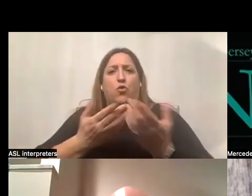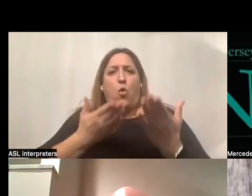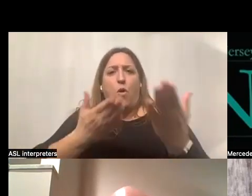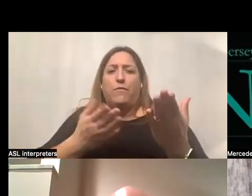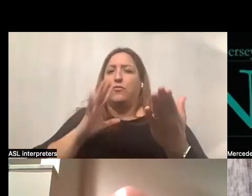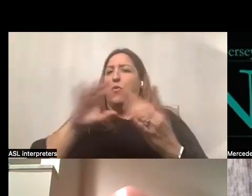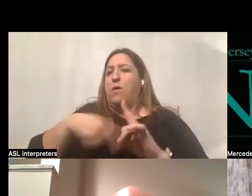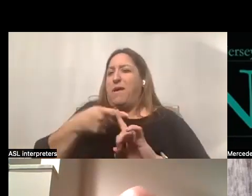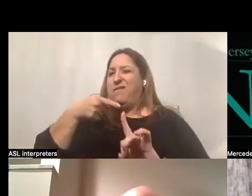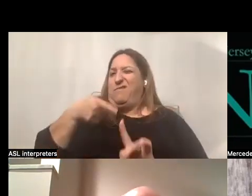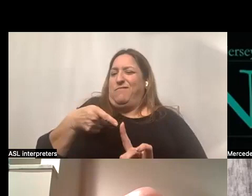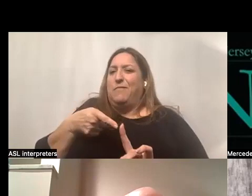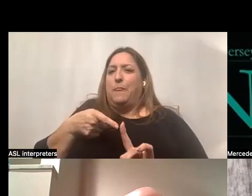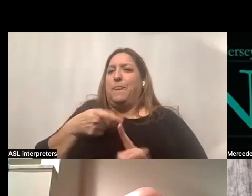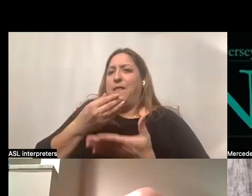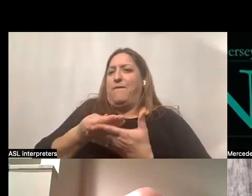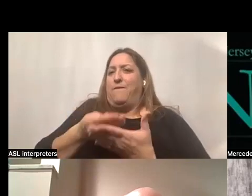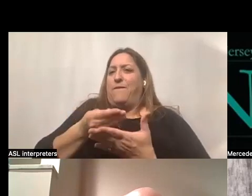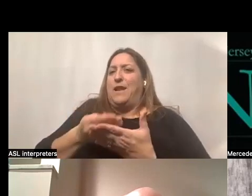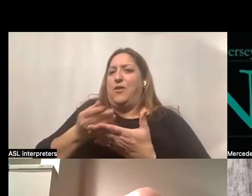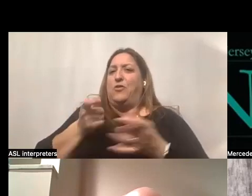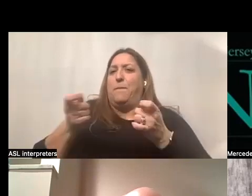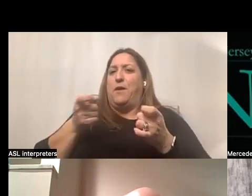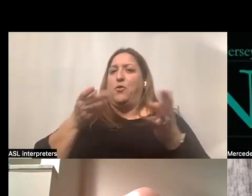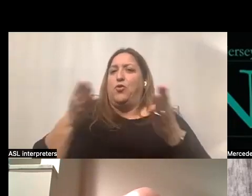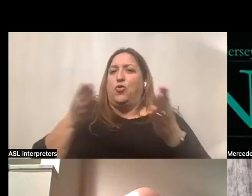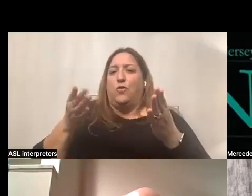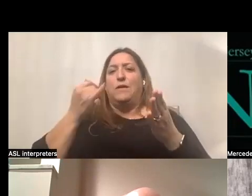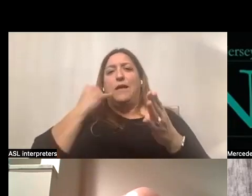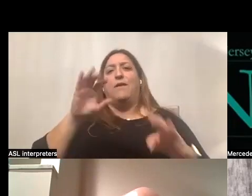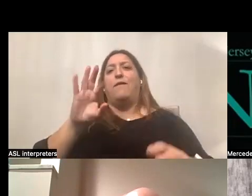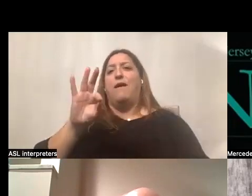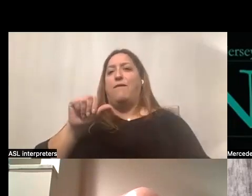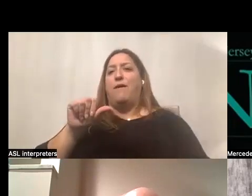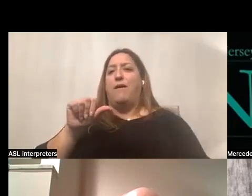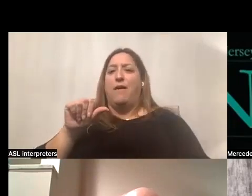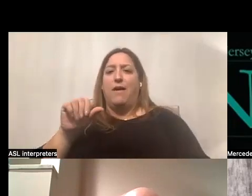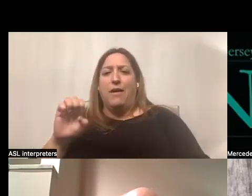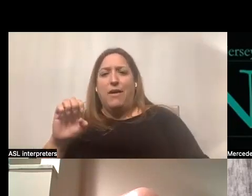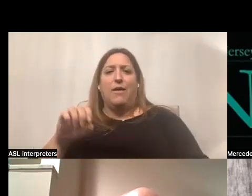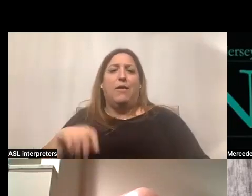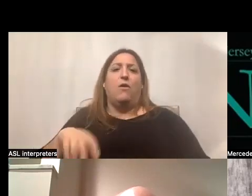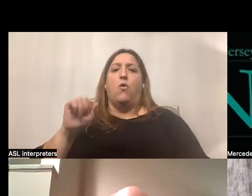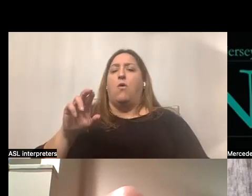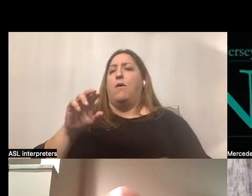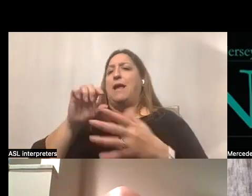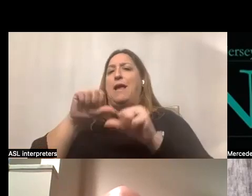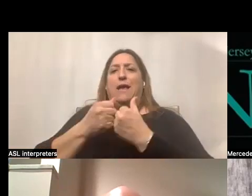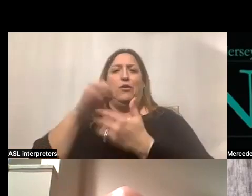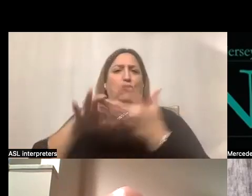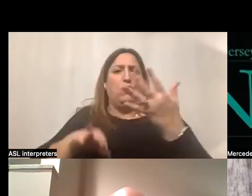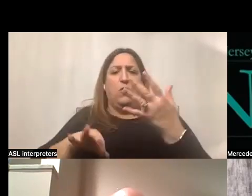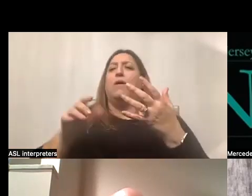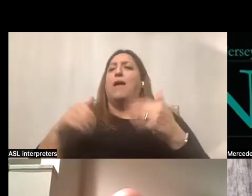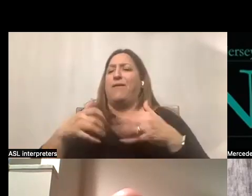talking about the financial management services, whether it's FEA or whether it's agency with choice, has a lot